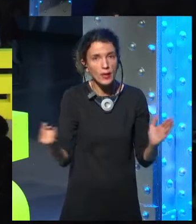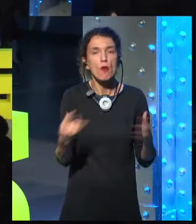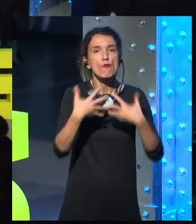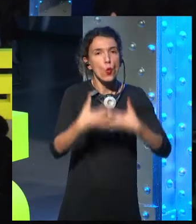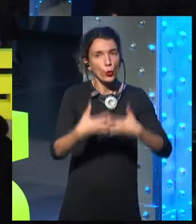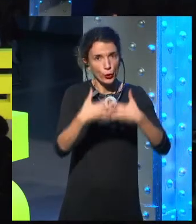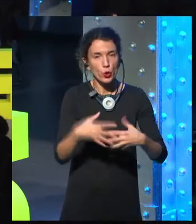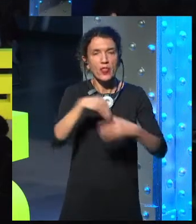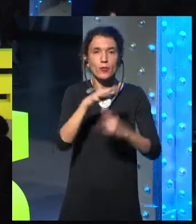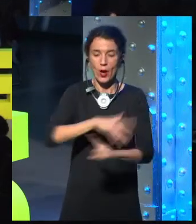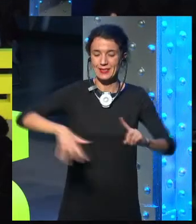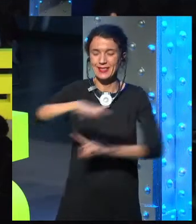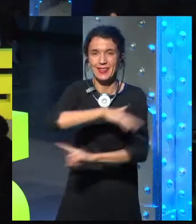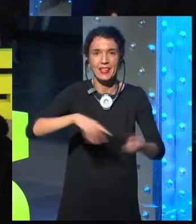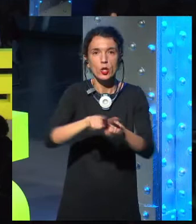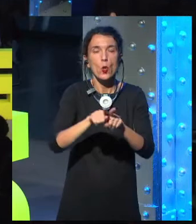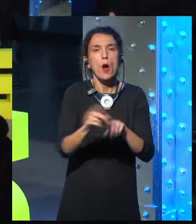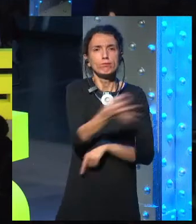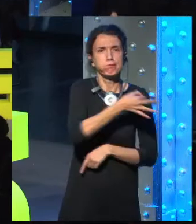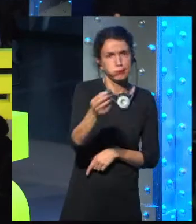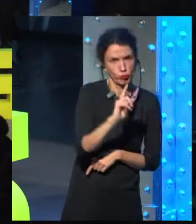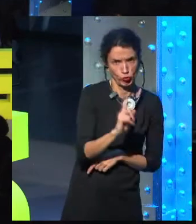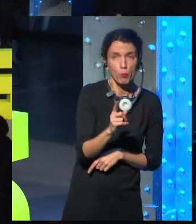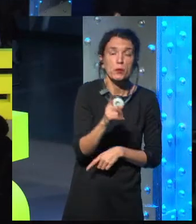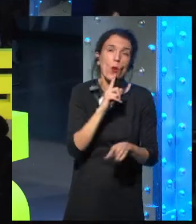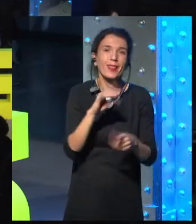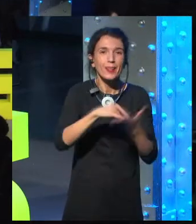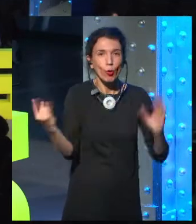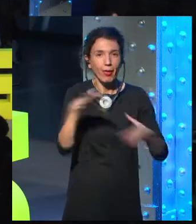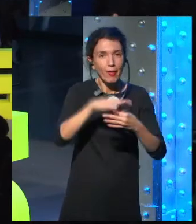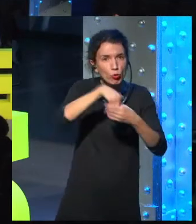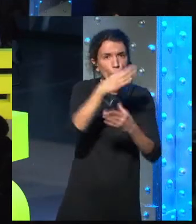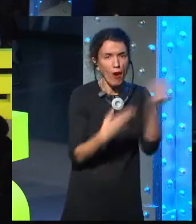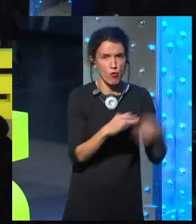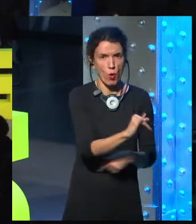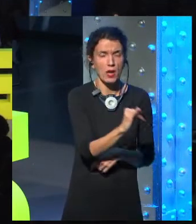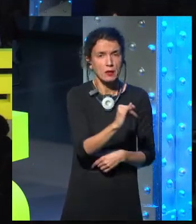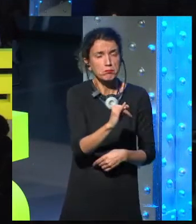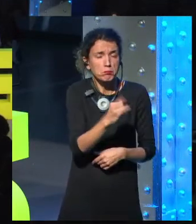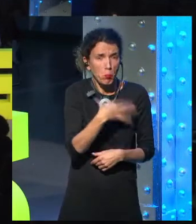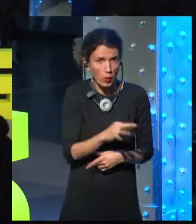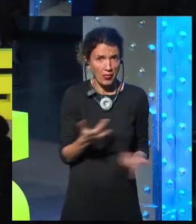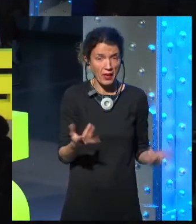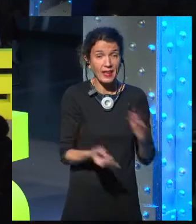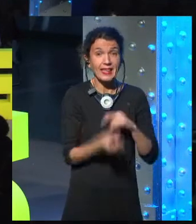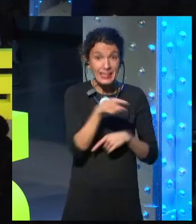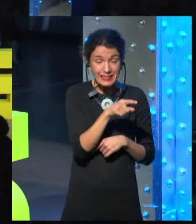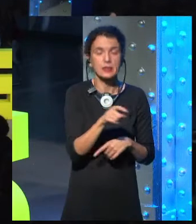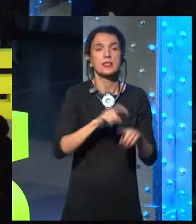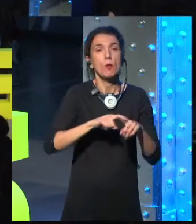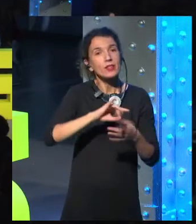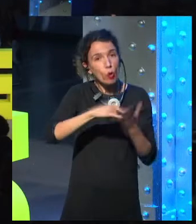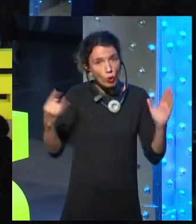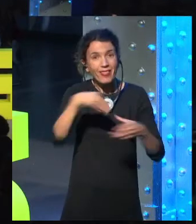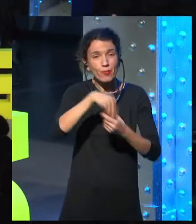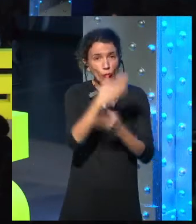technology for everybody. It's just hard to convince people right now that that's the kind of technology to build, and that's also the technology that will